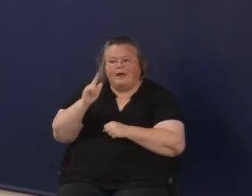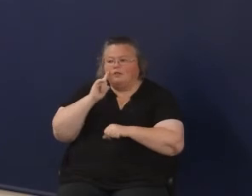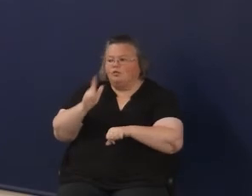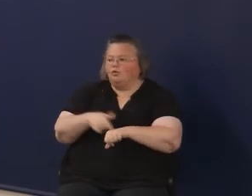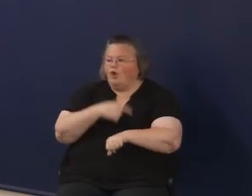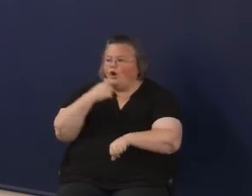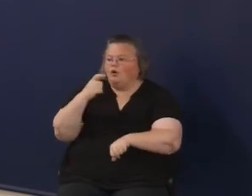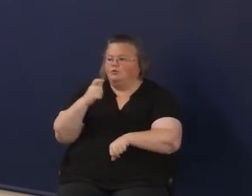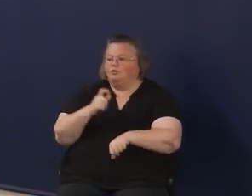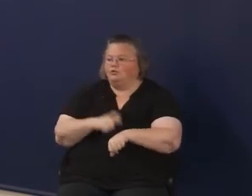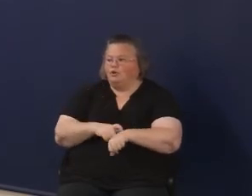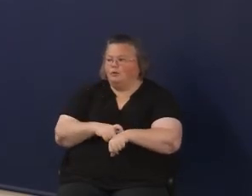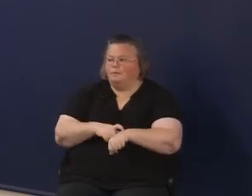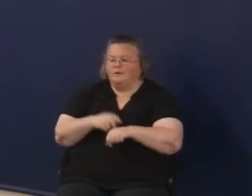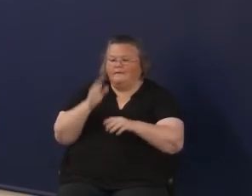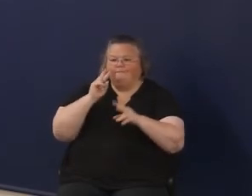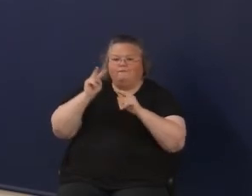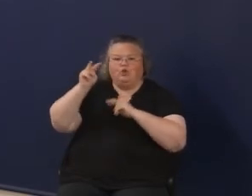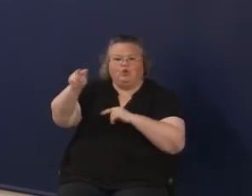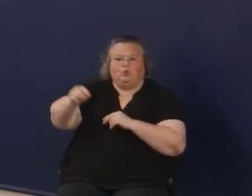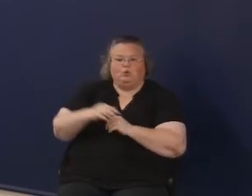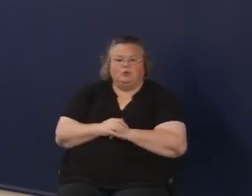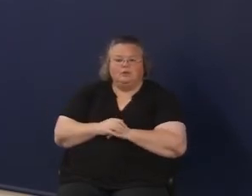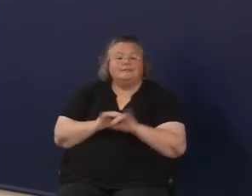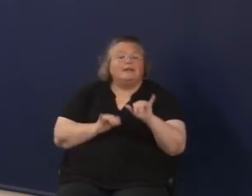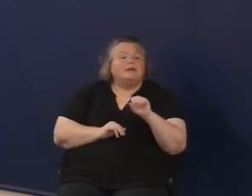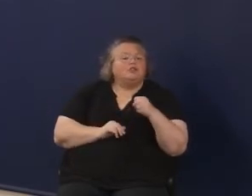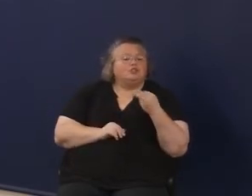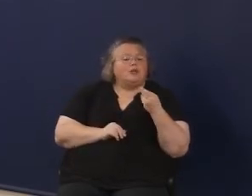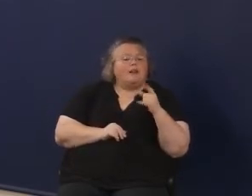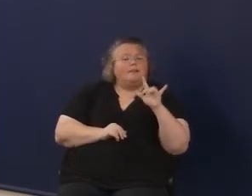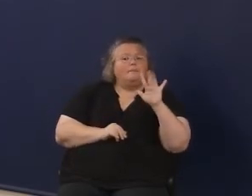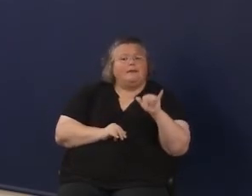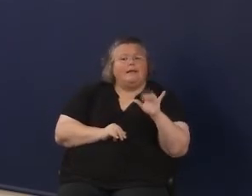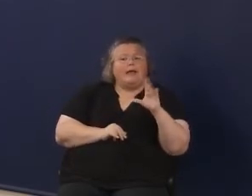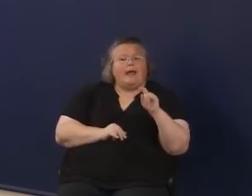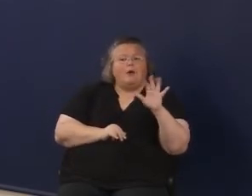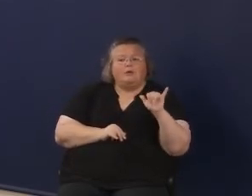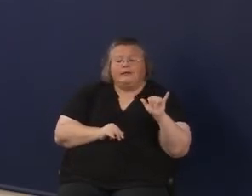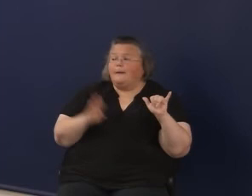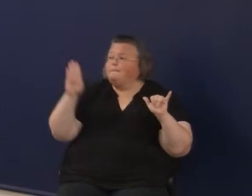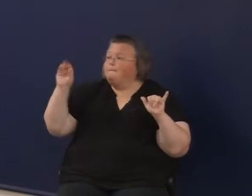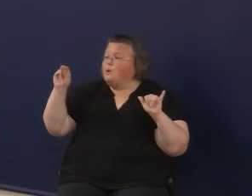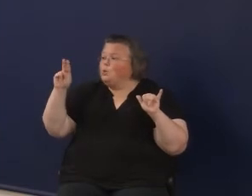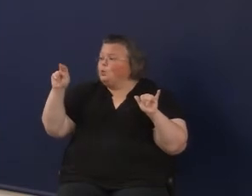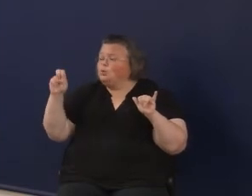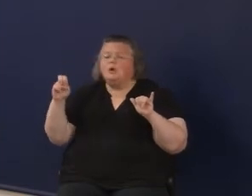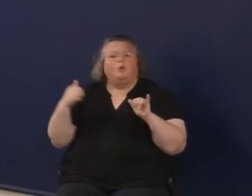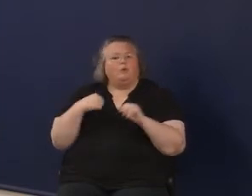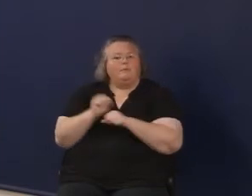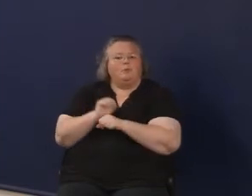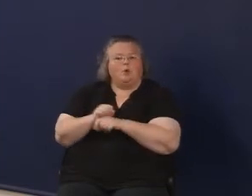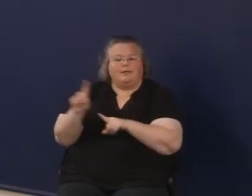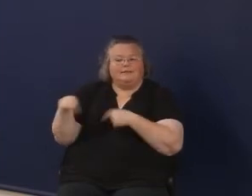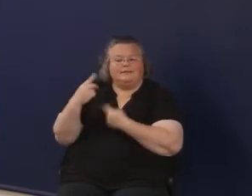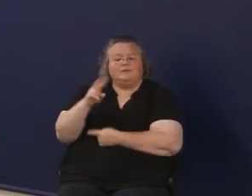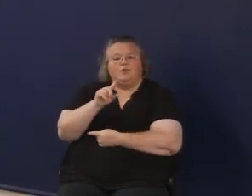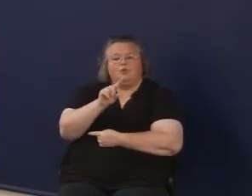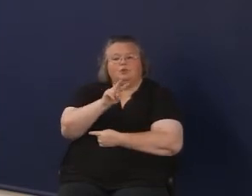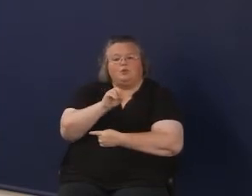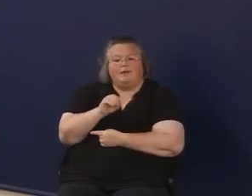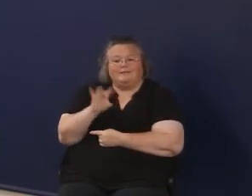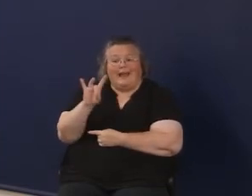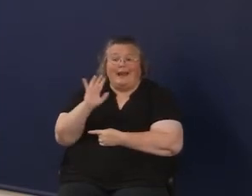be there in five years. It's like Shelby County has been working, you know, in Boone. We worked since 2008. Our goal was 2020.